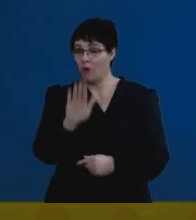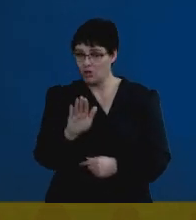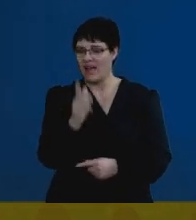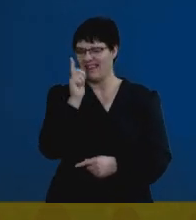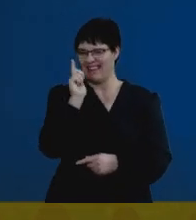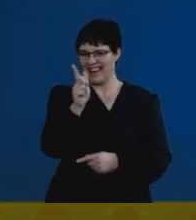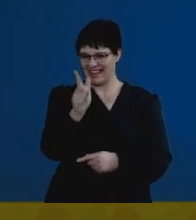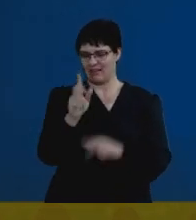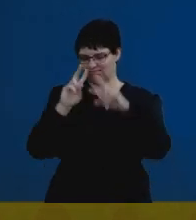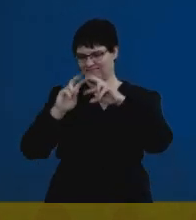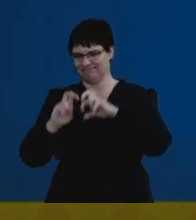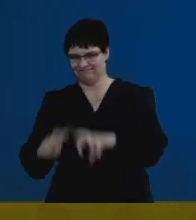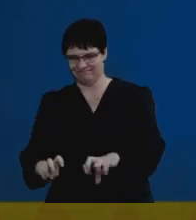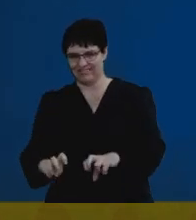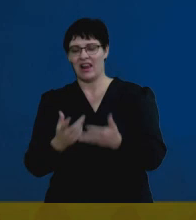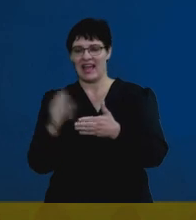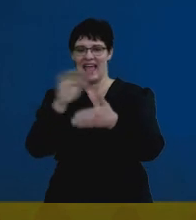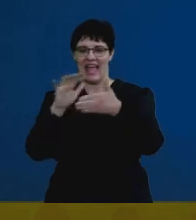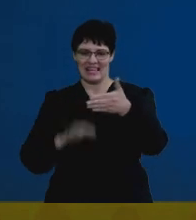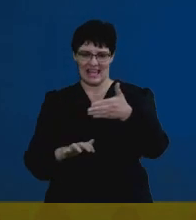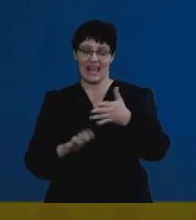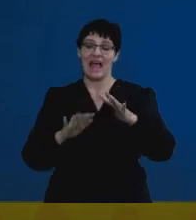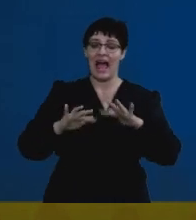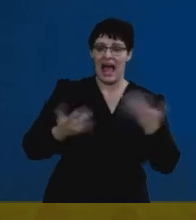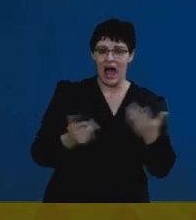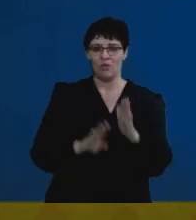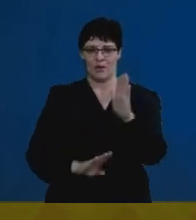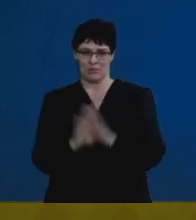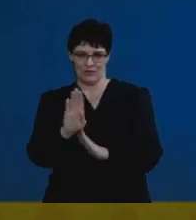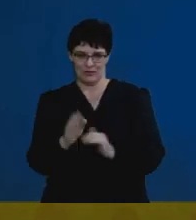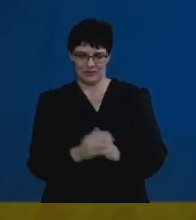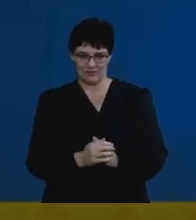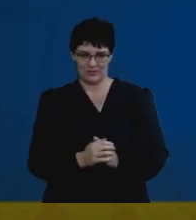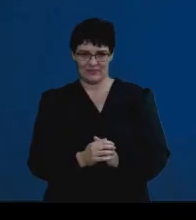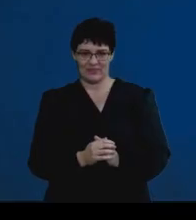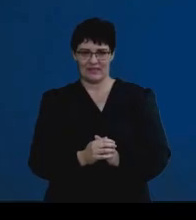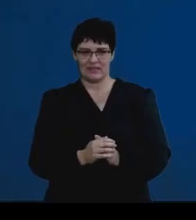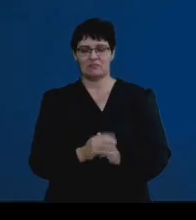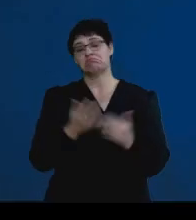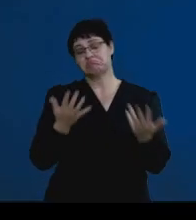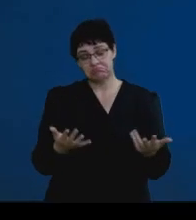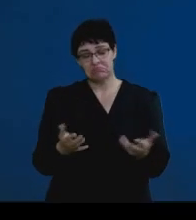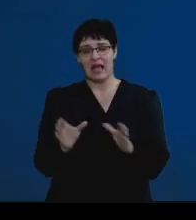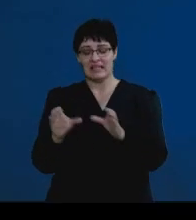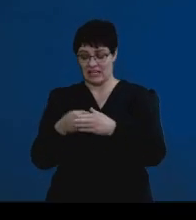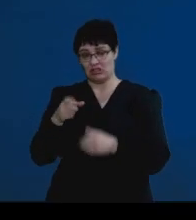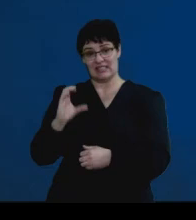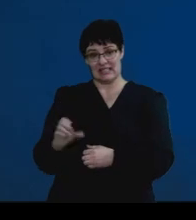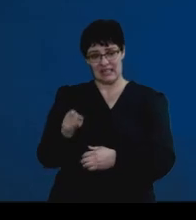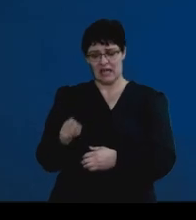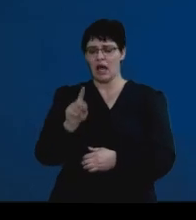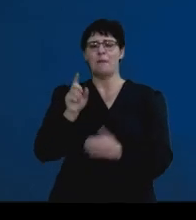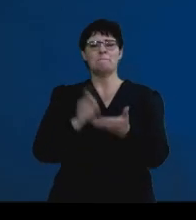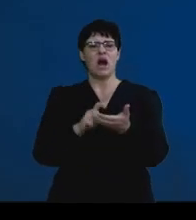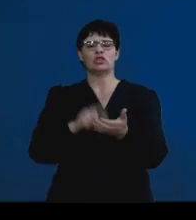get into looking at essay sections and how to improve that. So this is obviously a section that has 20